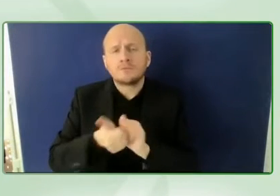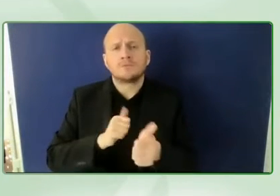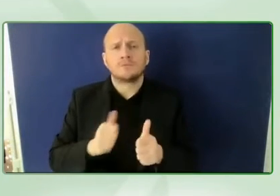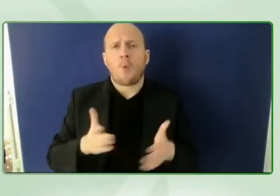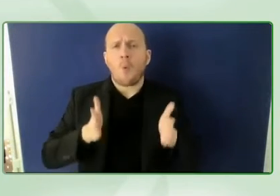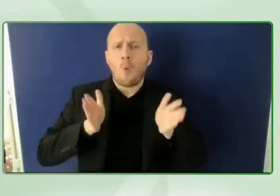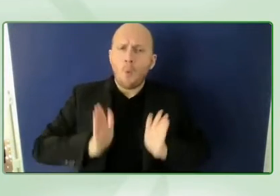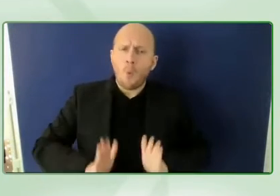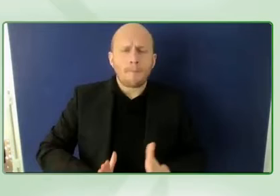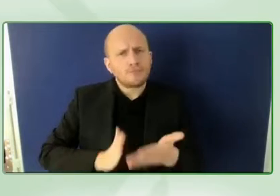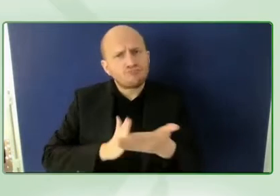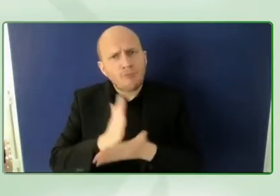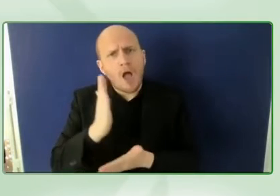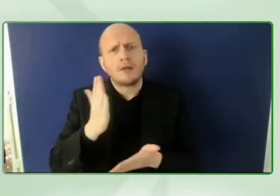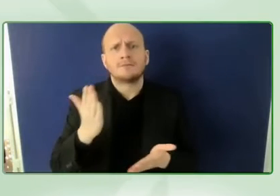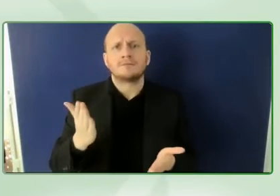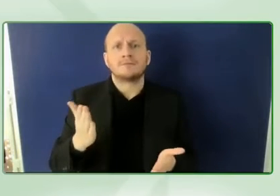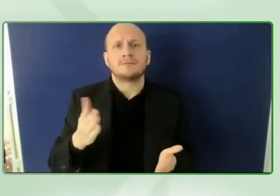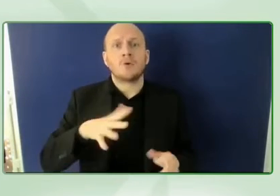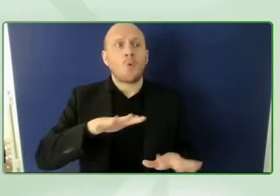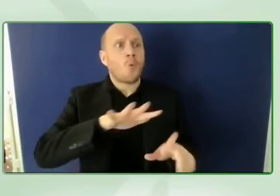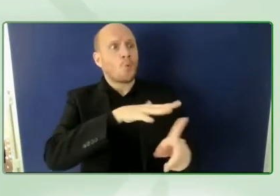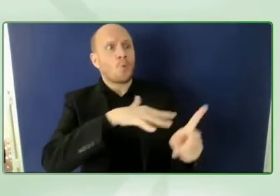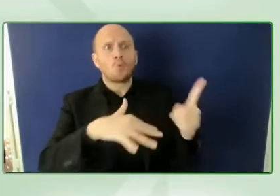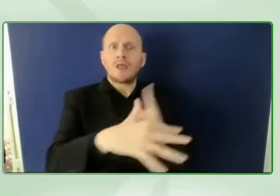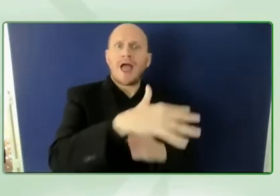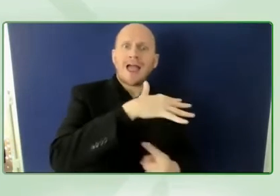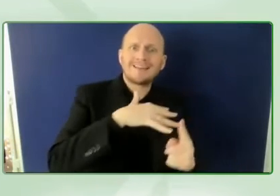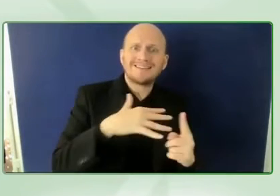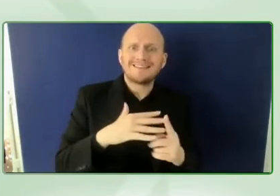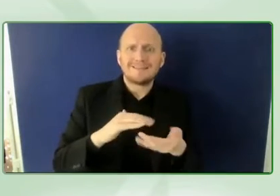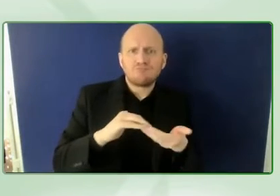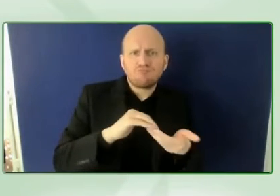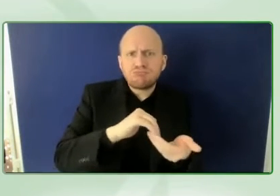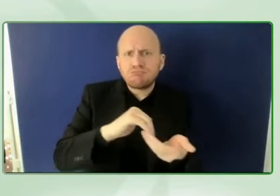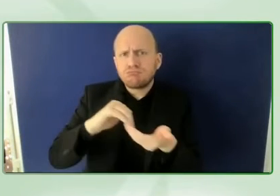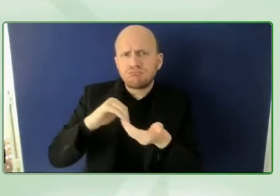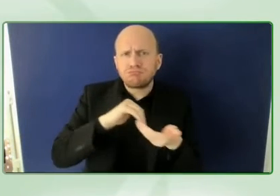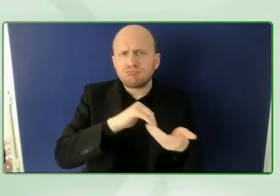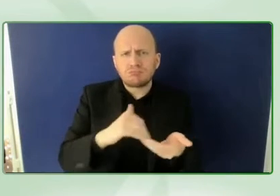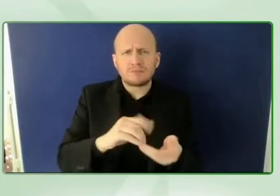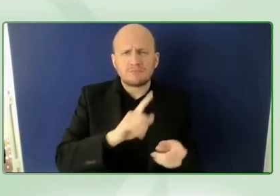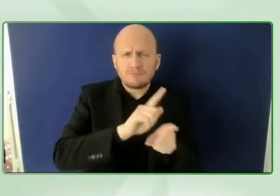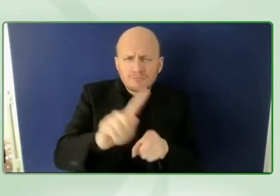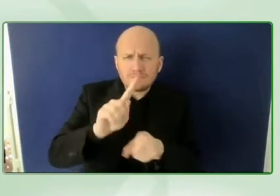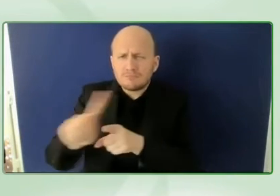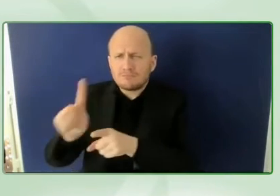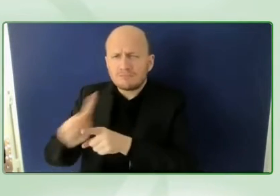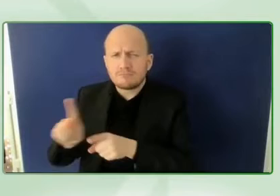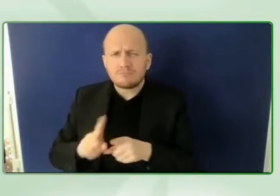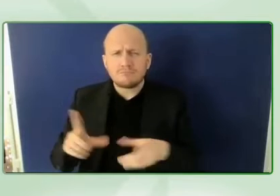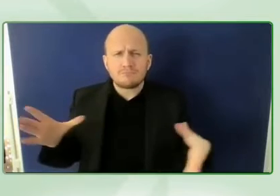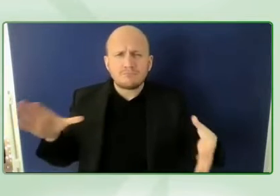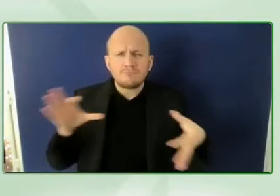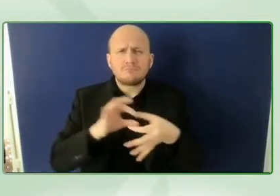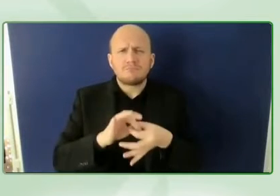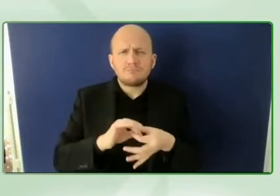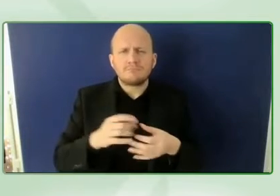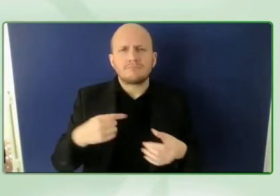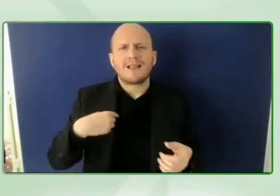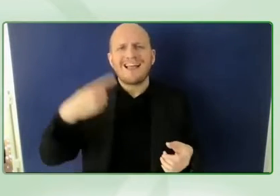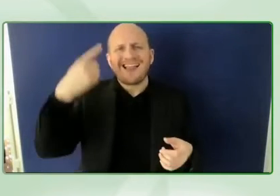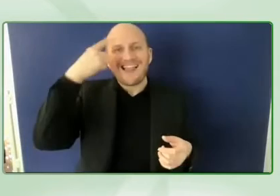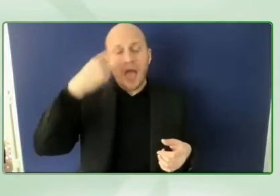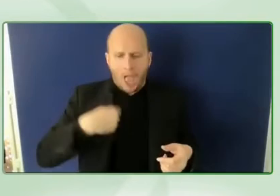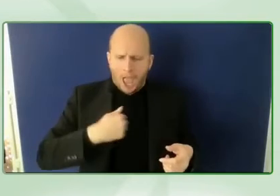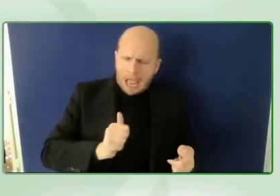uh civil society uh and various other sectors and said look let's put our egos at the door and let's work towards